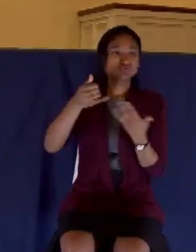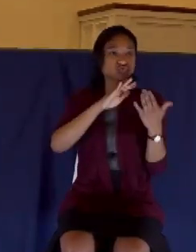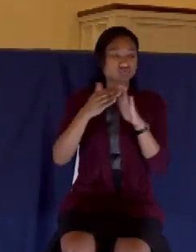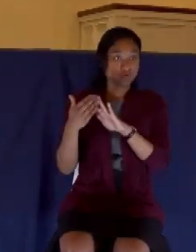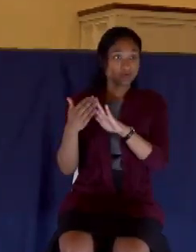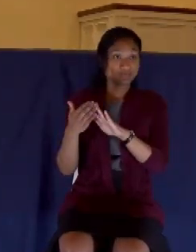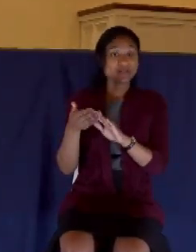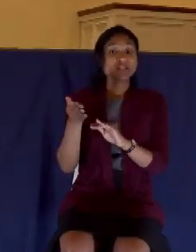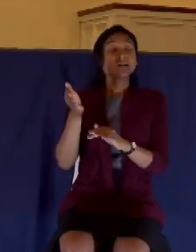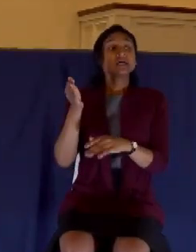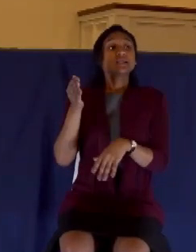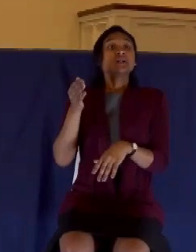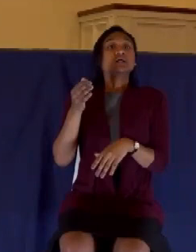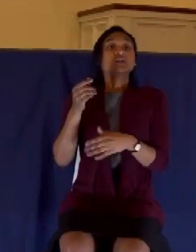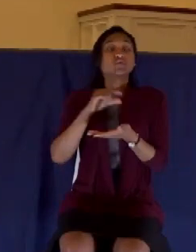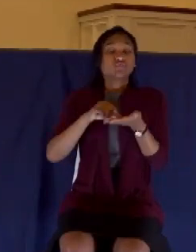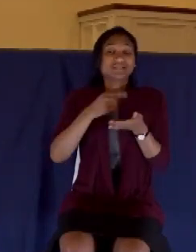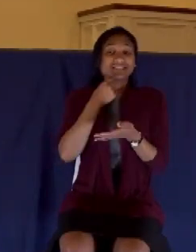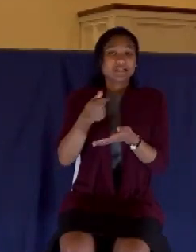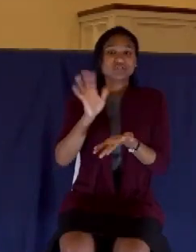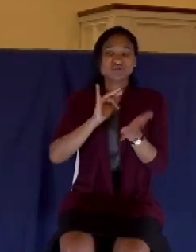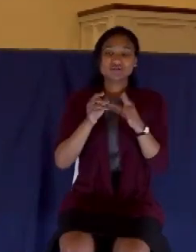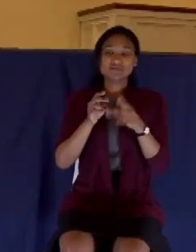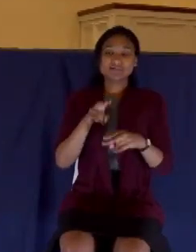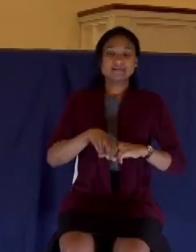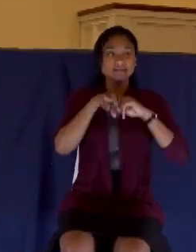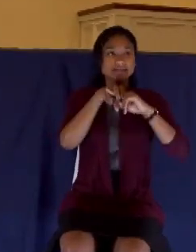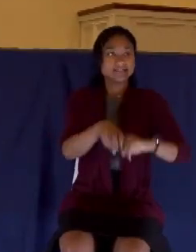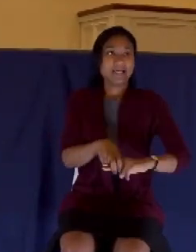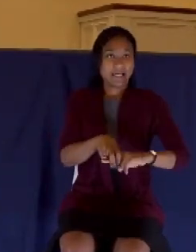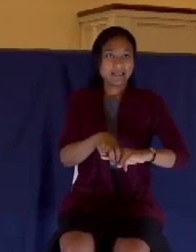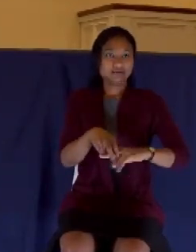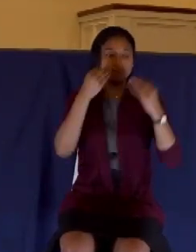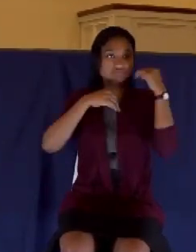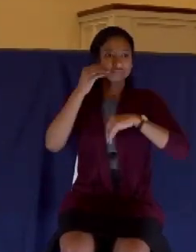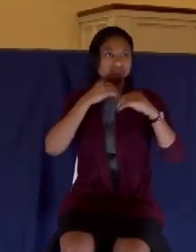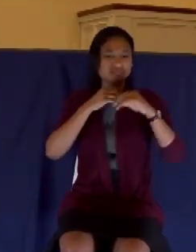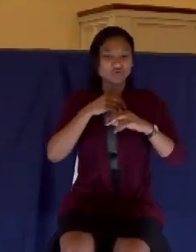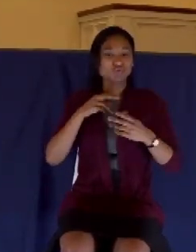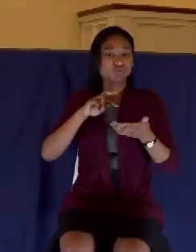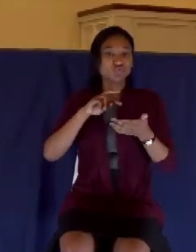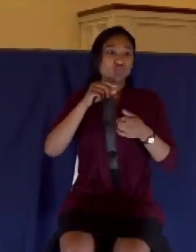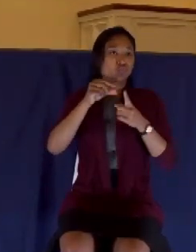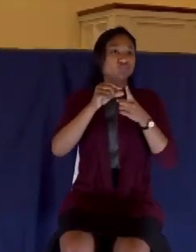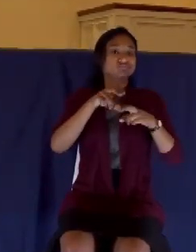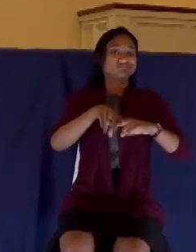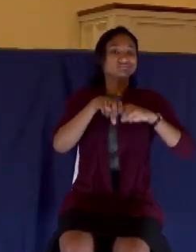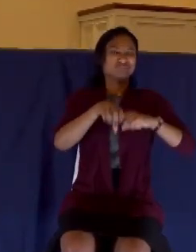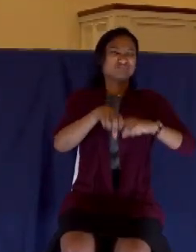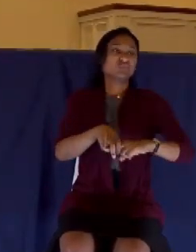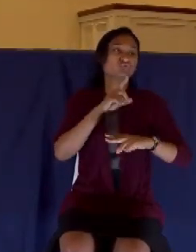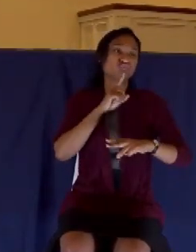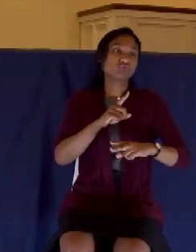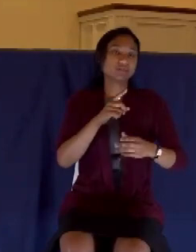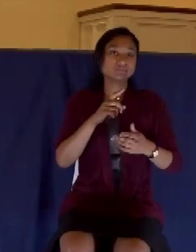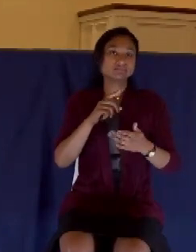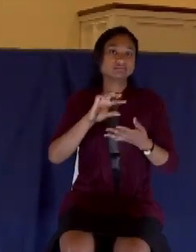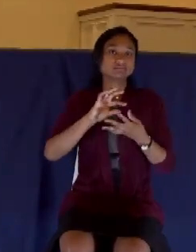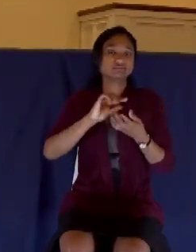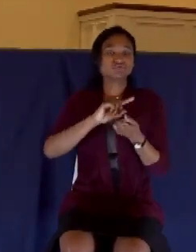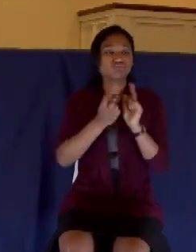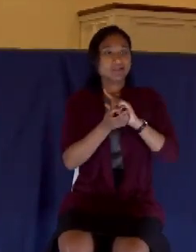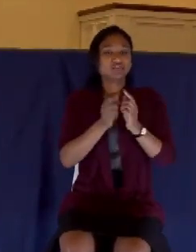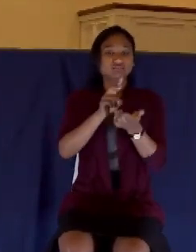at meat. The word here for sat is a word that actually means to lie down. We could say it